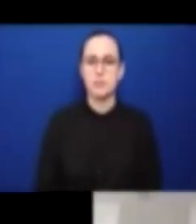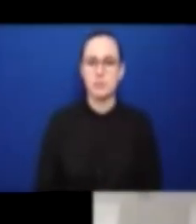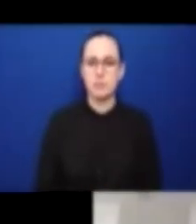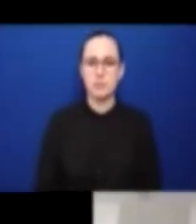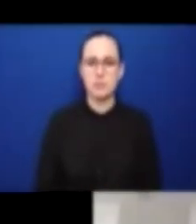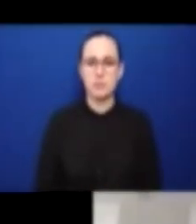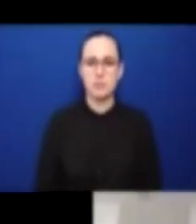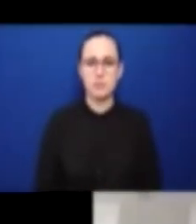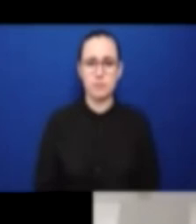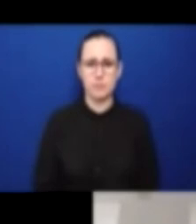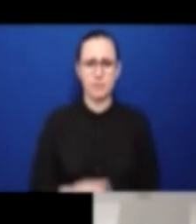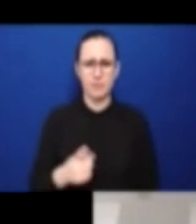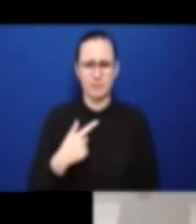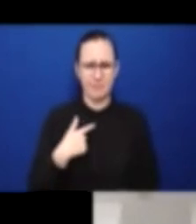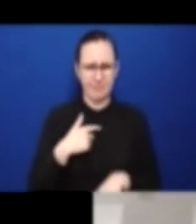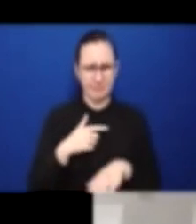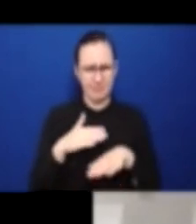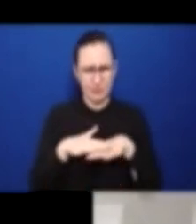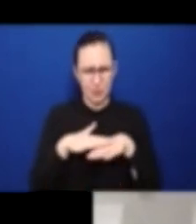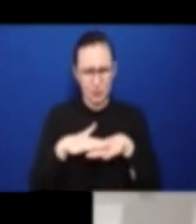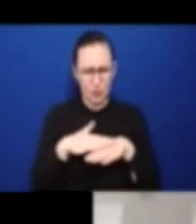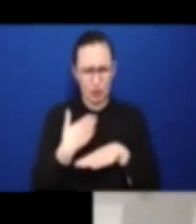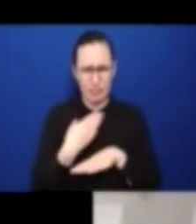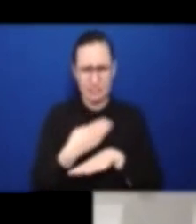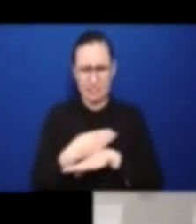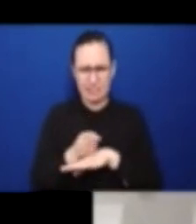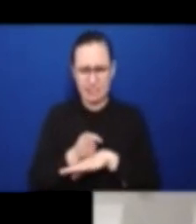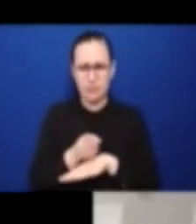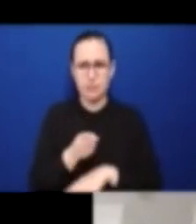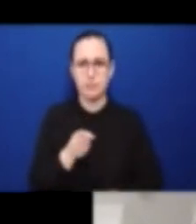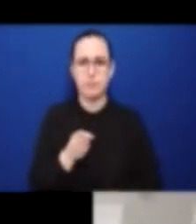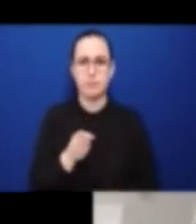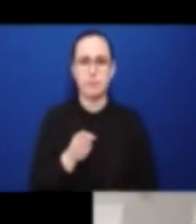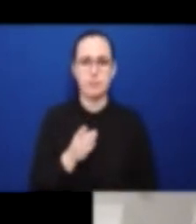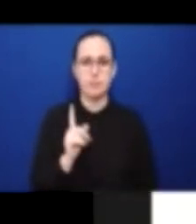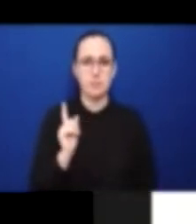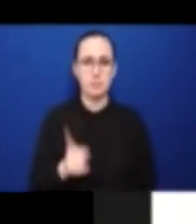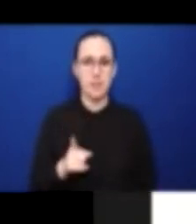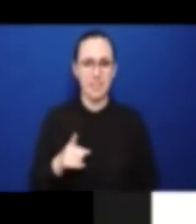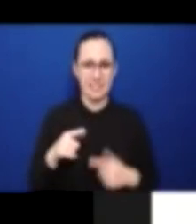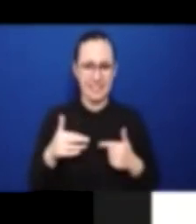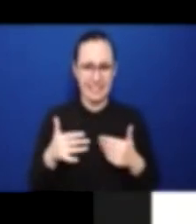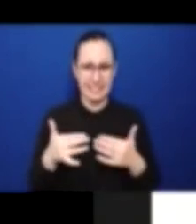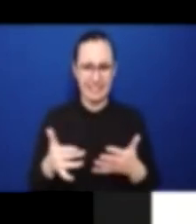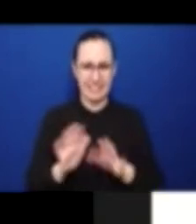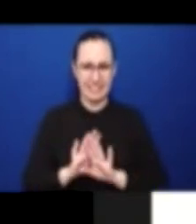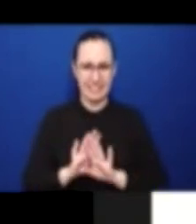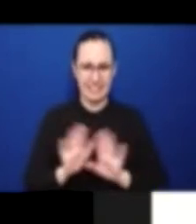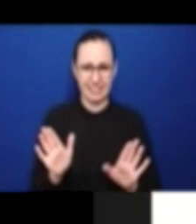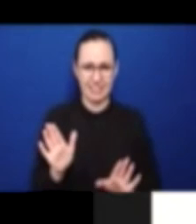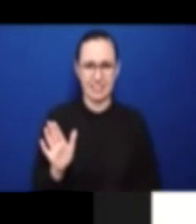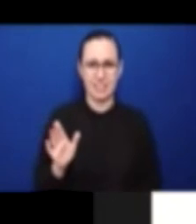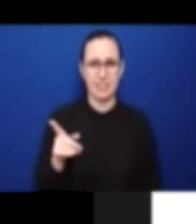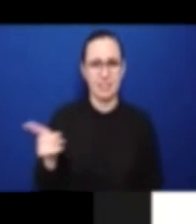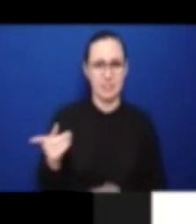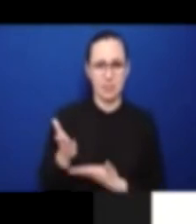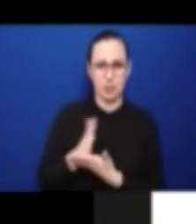running so late. And we're having to speed up at this. And I know that our interpreters have to go